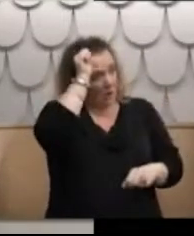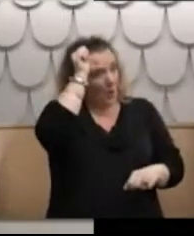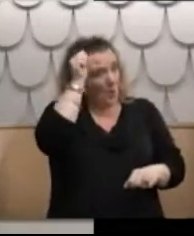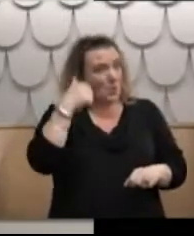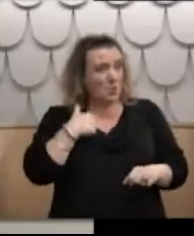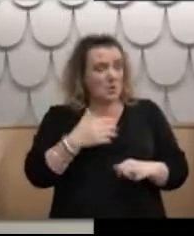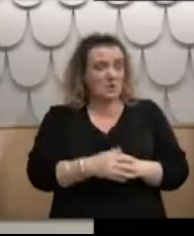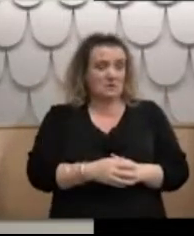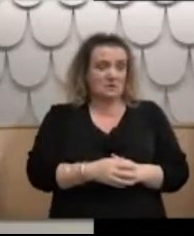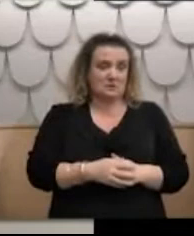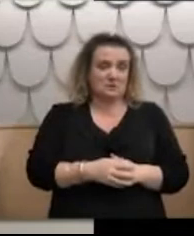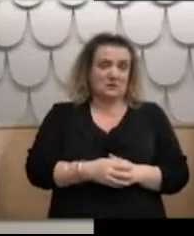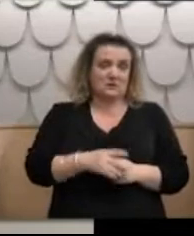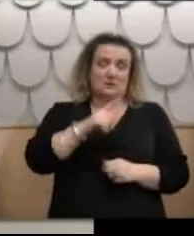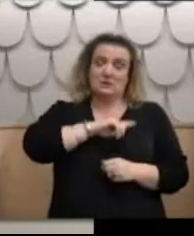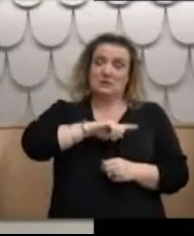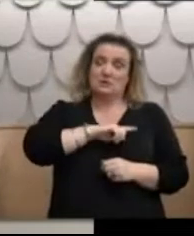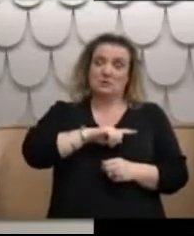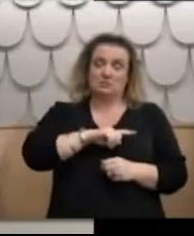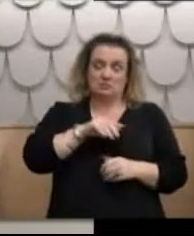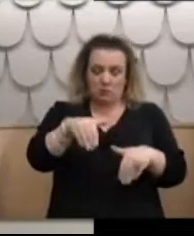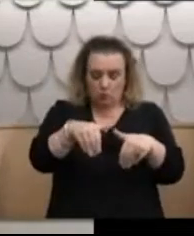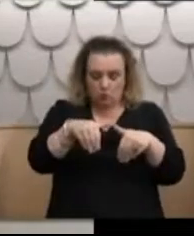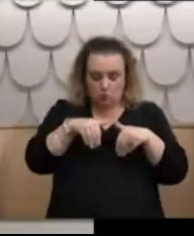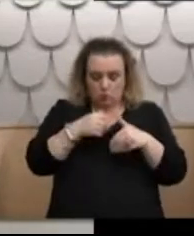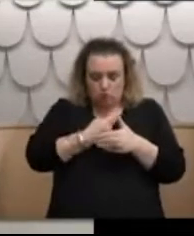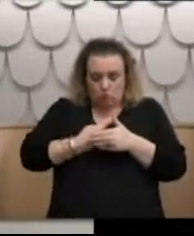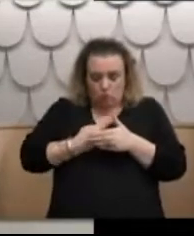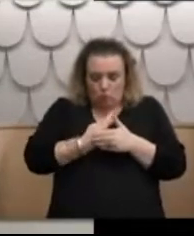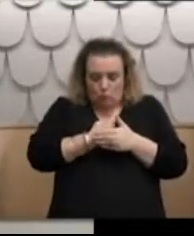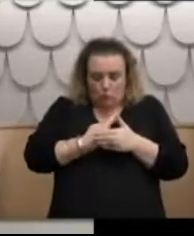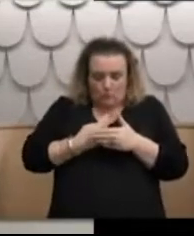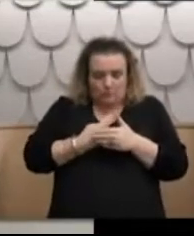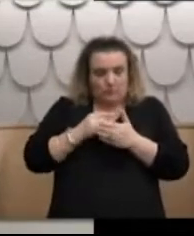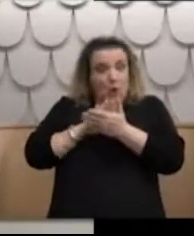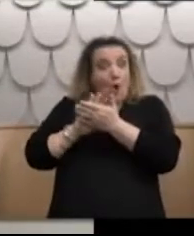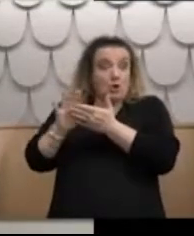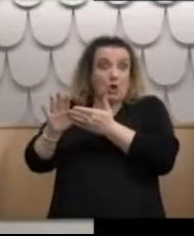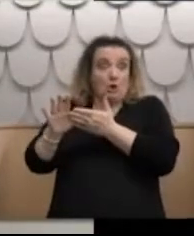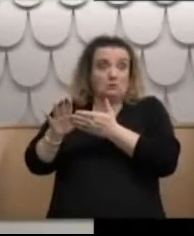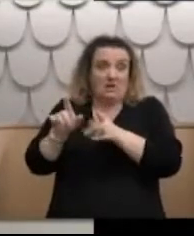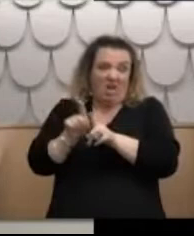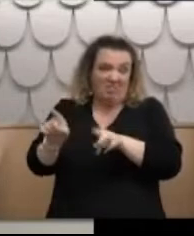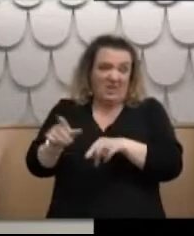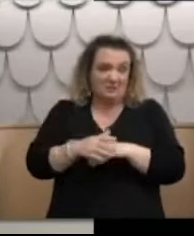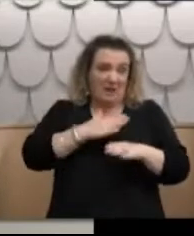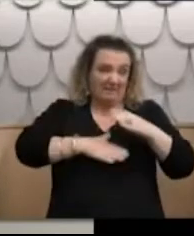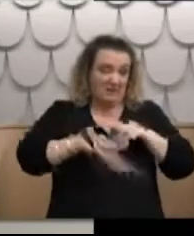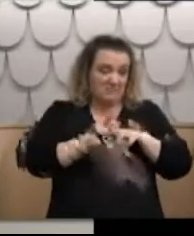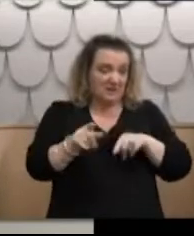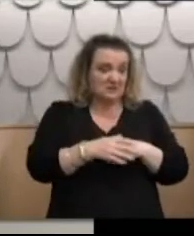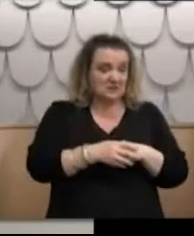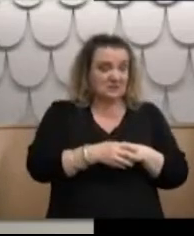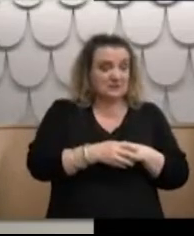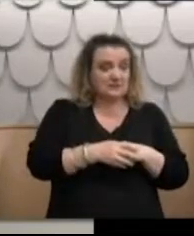As a result, I became withdrawn and isolated while I was at Hokeo and so I told